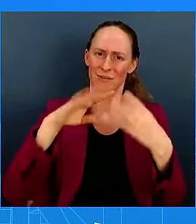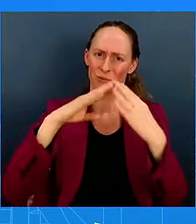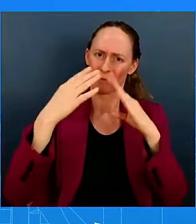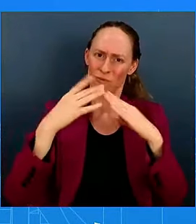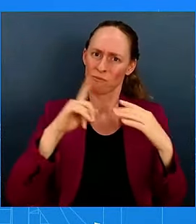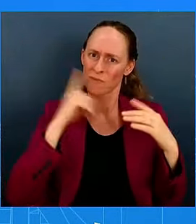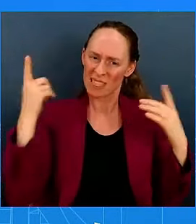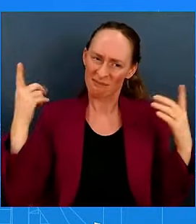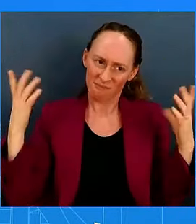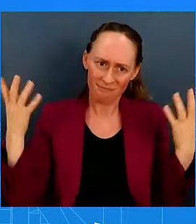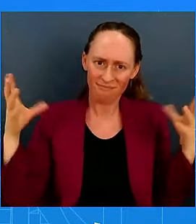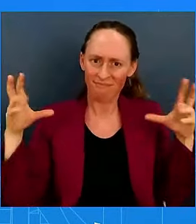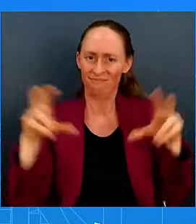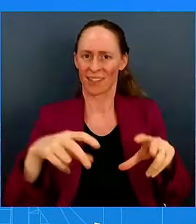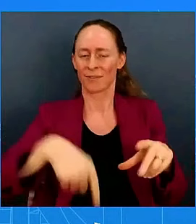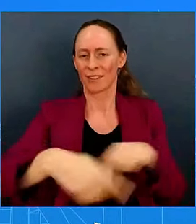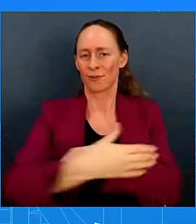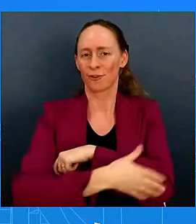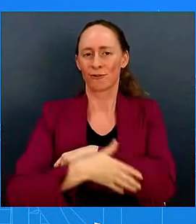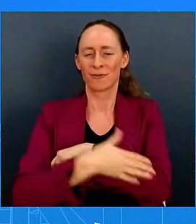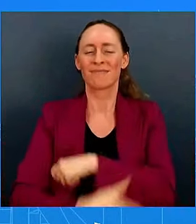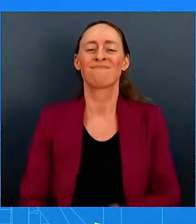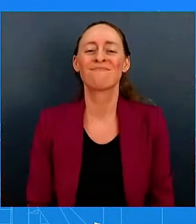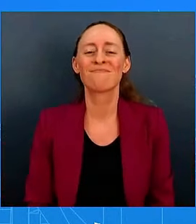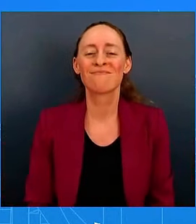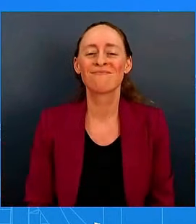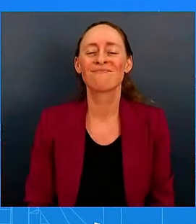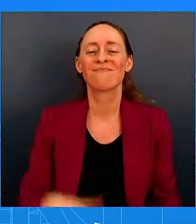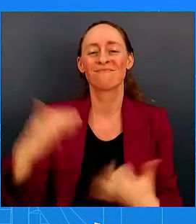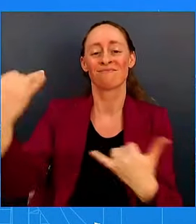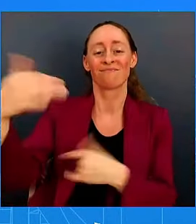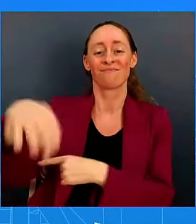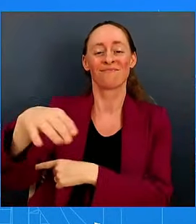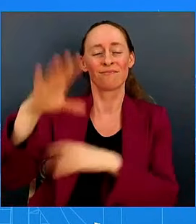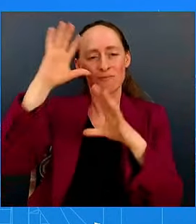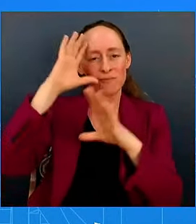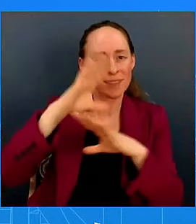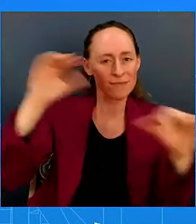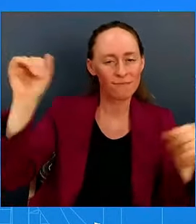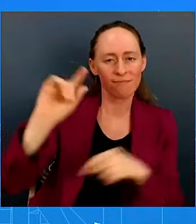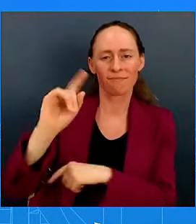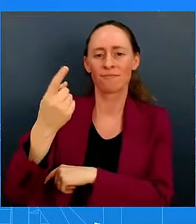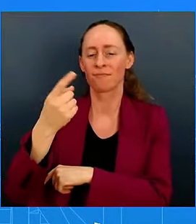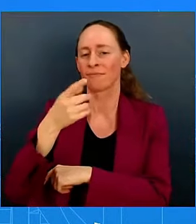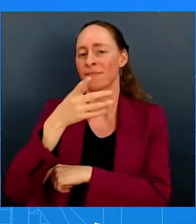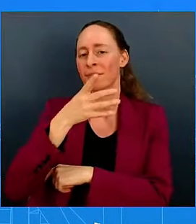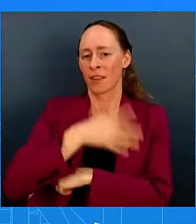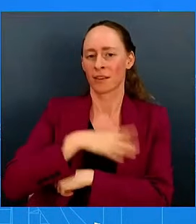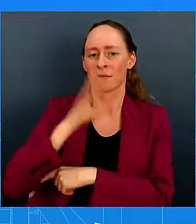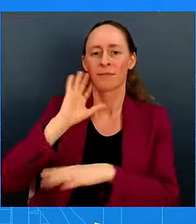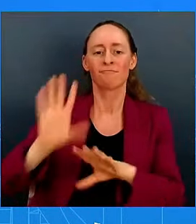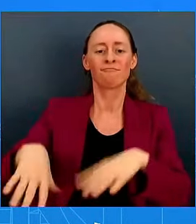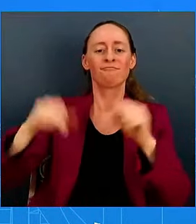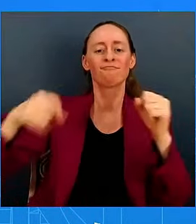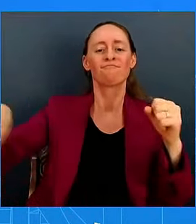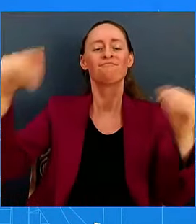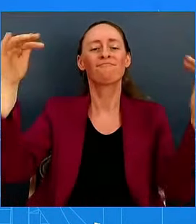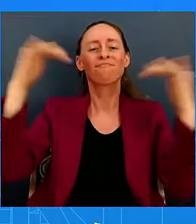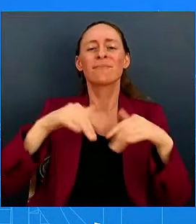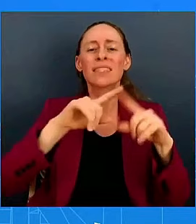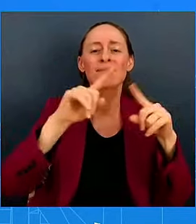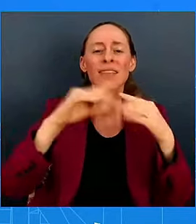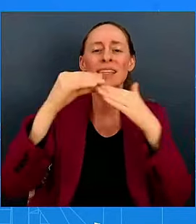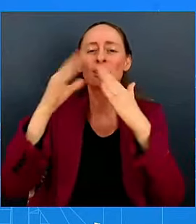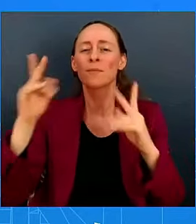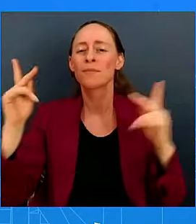This afternoon, the President and the First Lady will host leaders and members of the Latino community at a reception to celebrate their achievements and